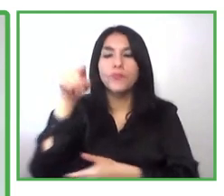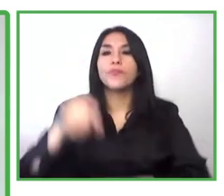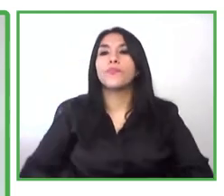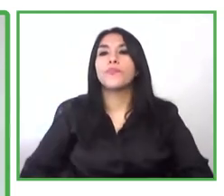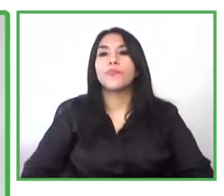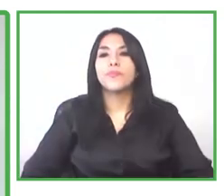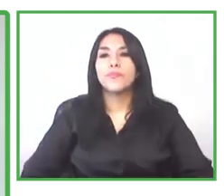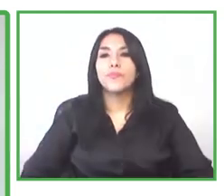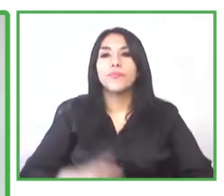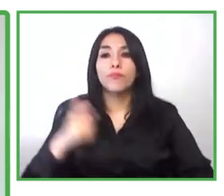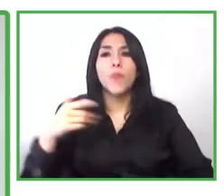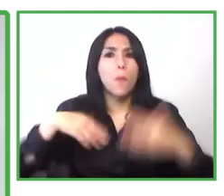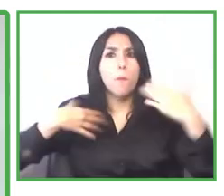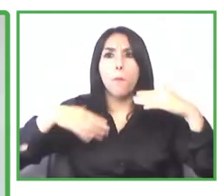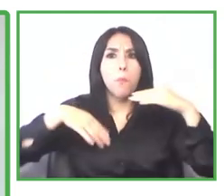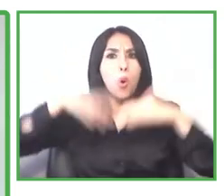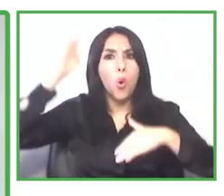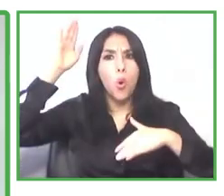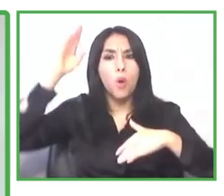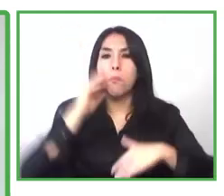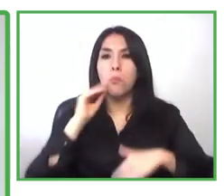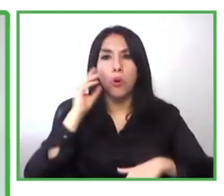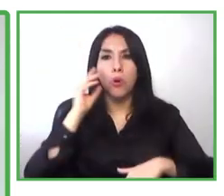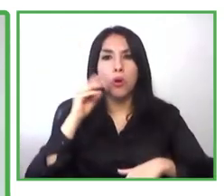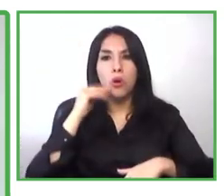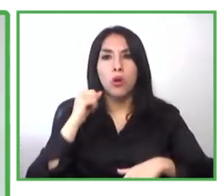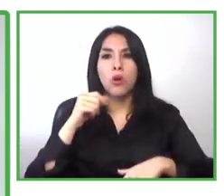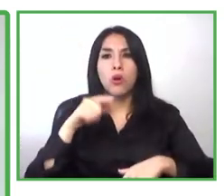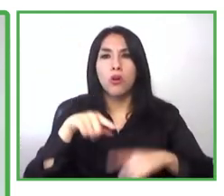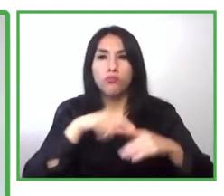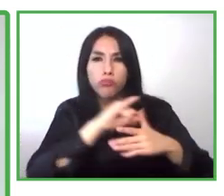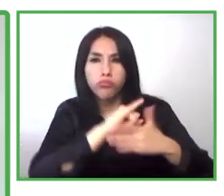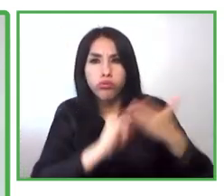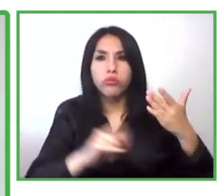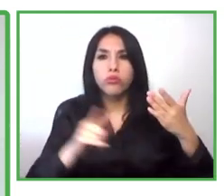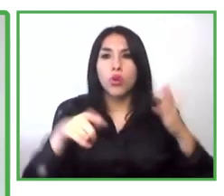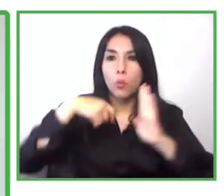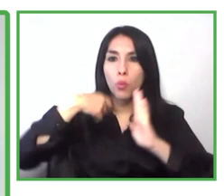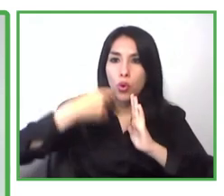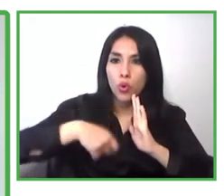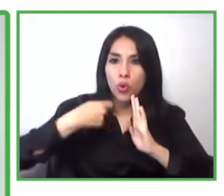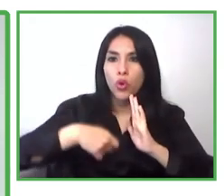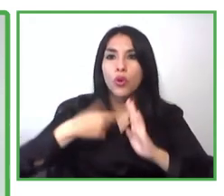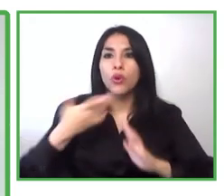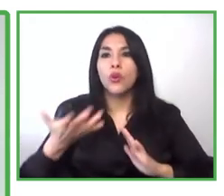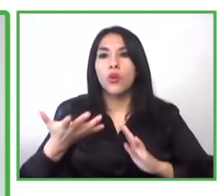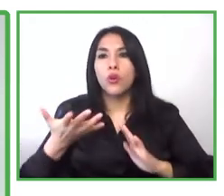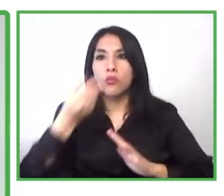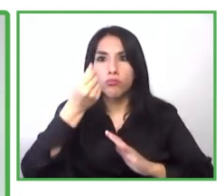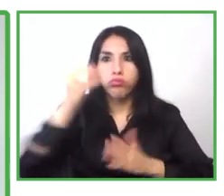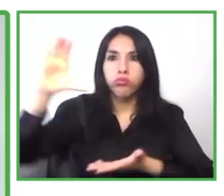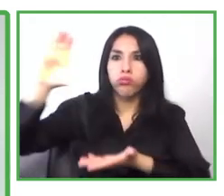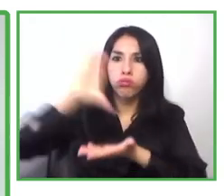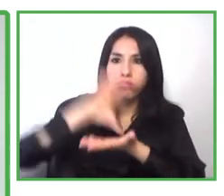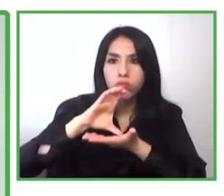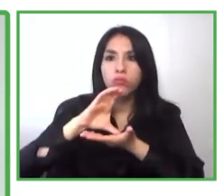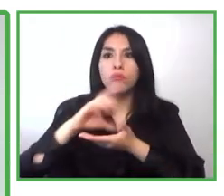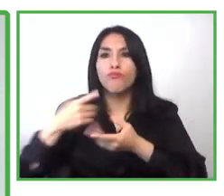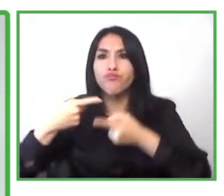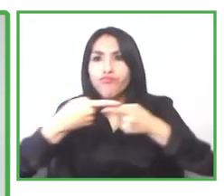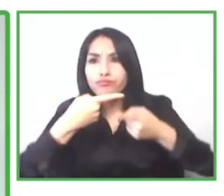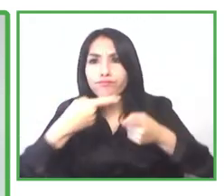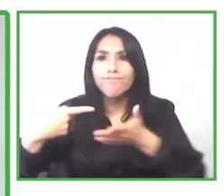it also also in colombia he has a great experience in implementing this project and programs related with uh generating incomes and